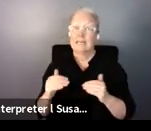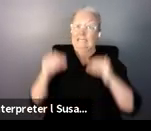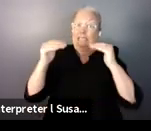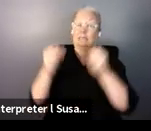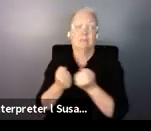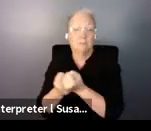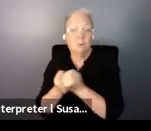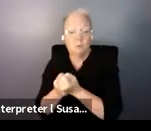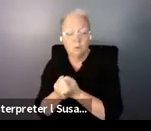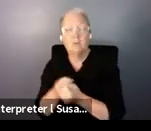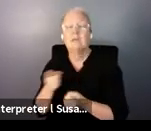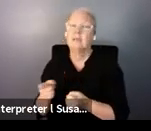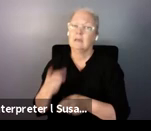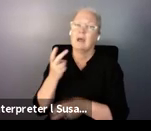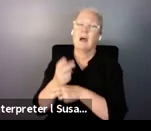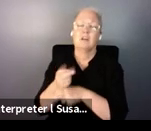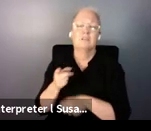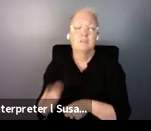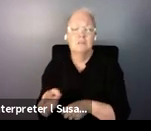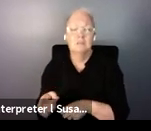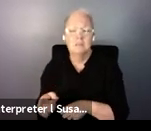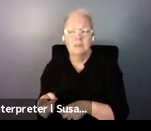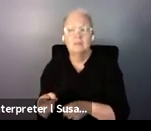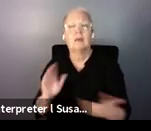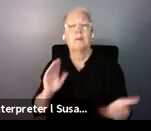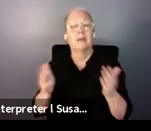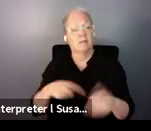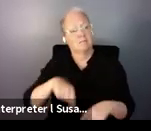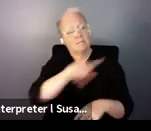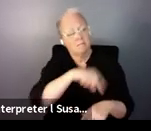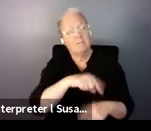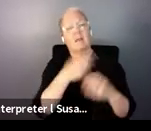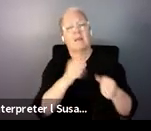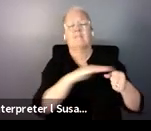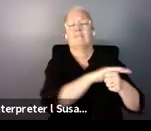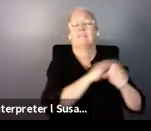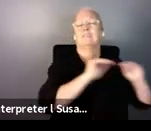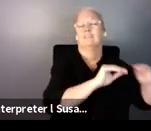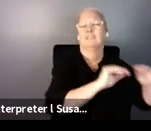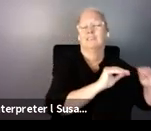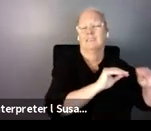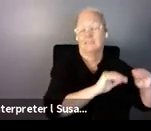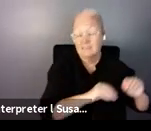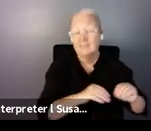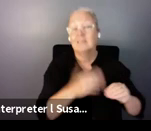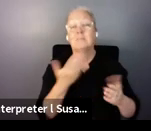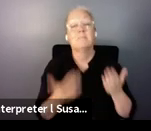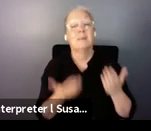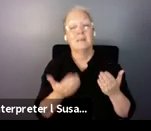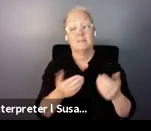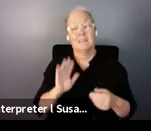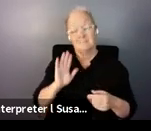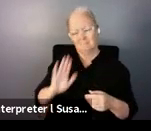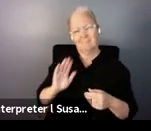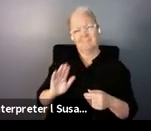difficulty compared to others to complete education. The risk of burnout of the primary support person,